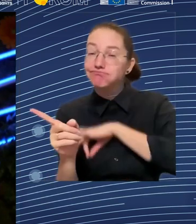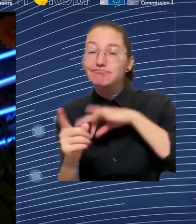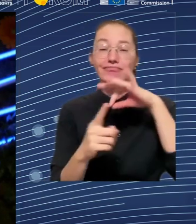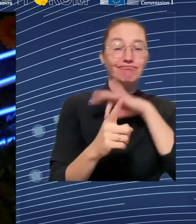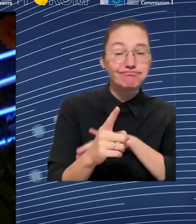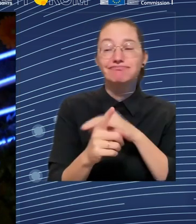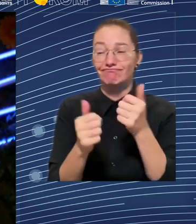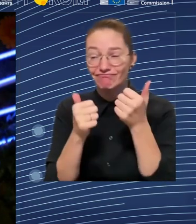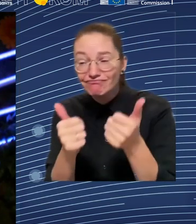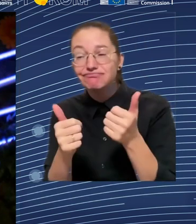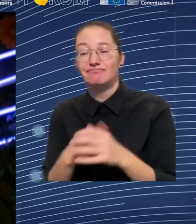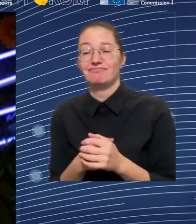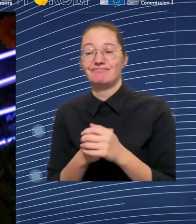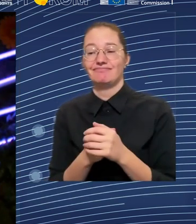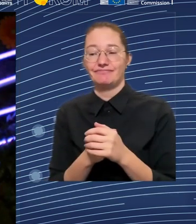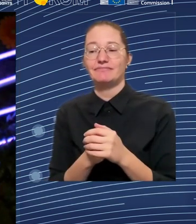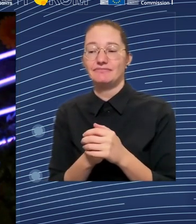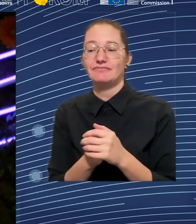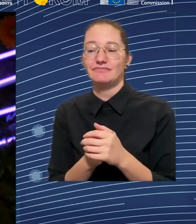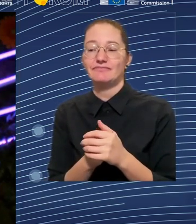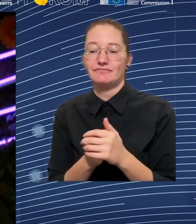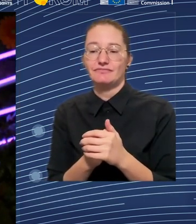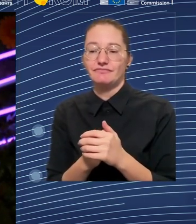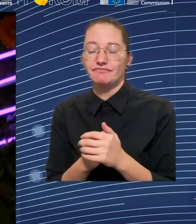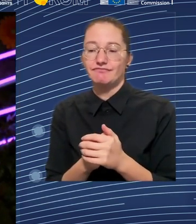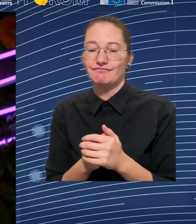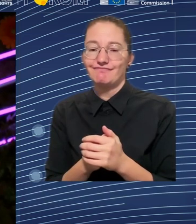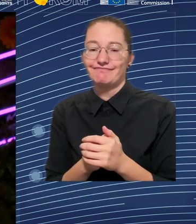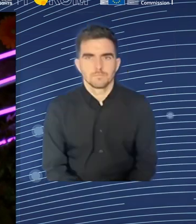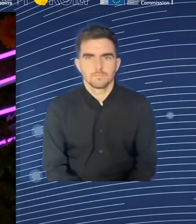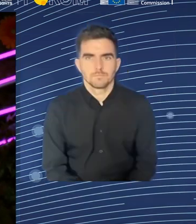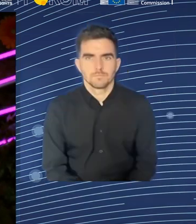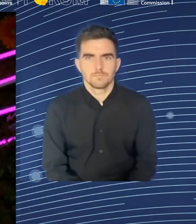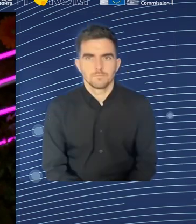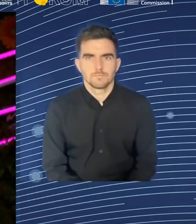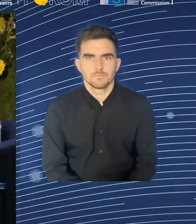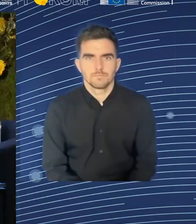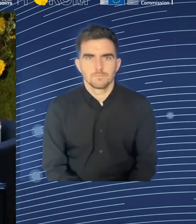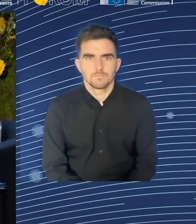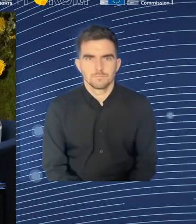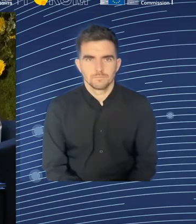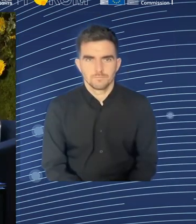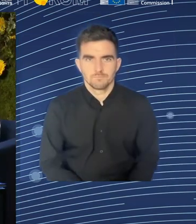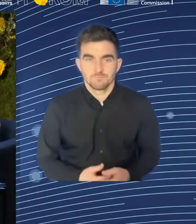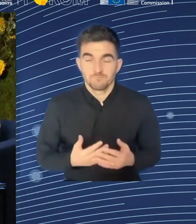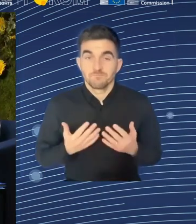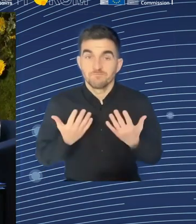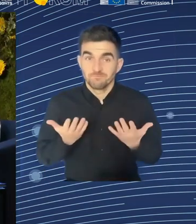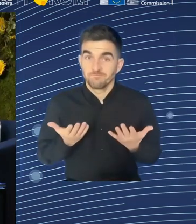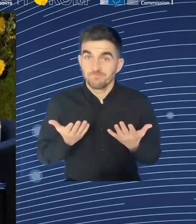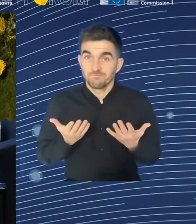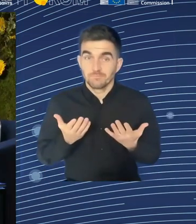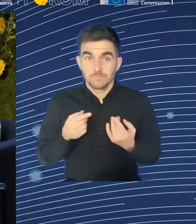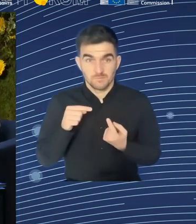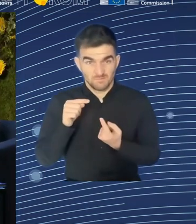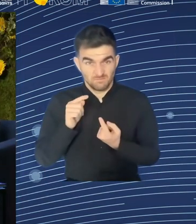The profits from that change also need to go into the pay packets of workers. Thank you, Sarah. I know you want to intervene, but I'll give you